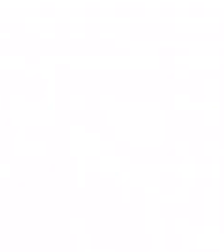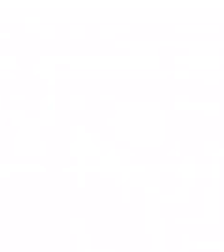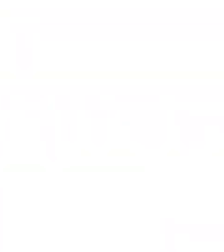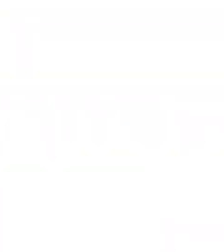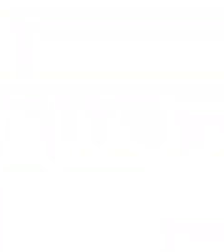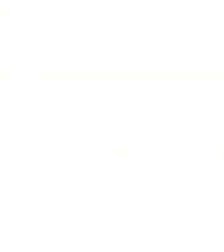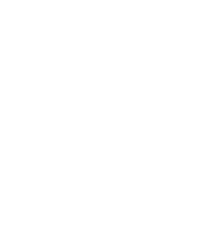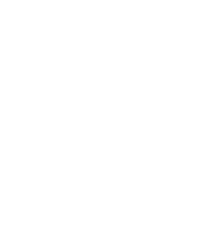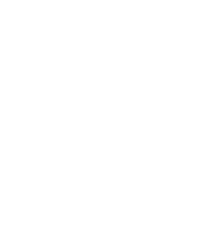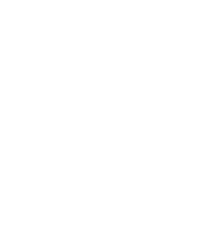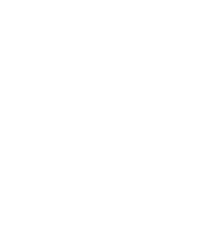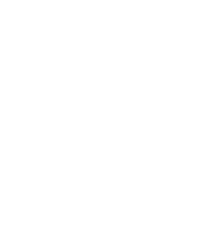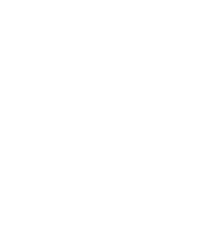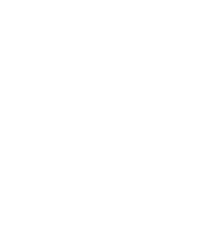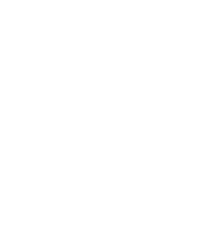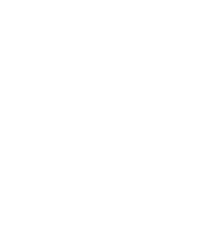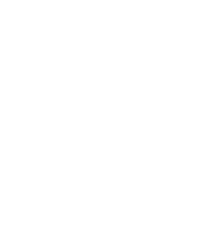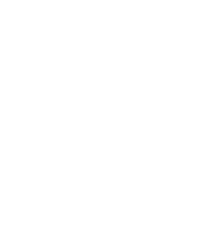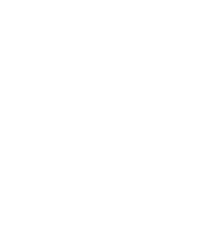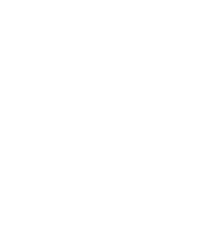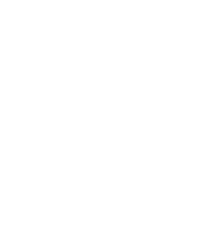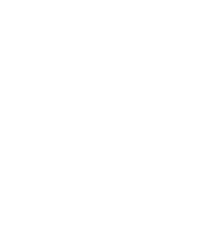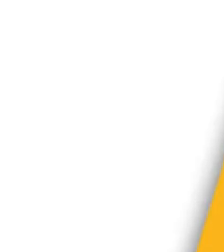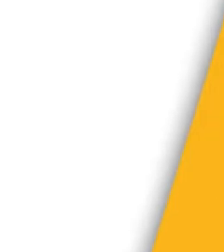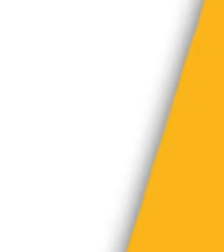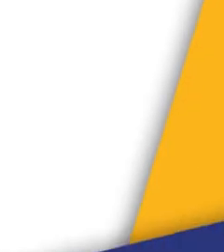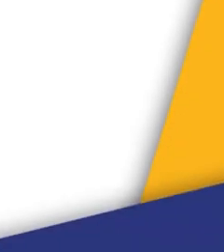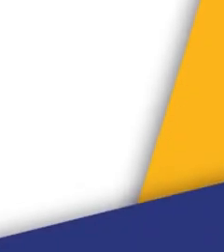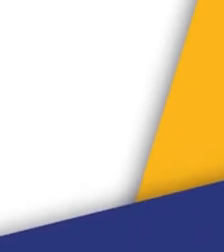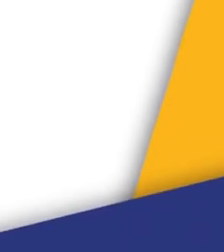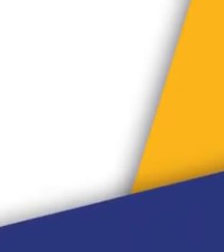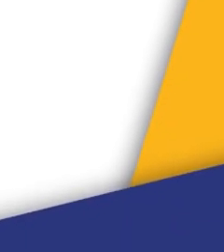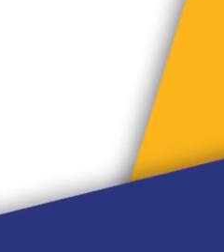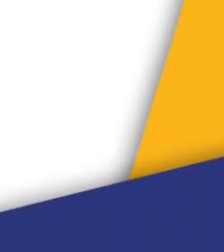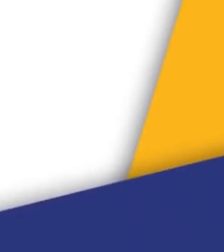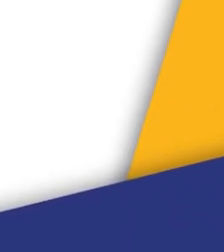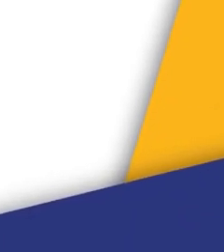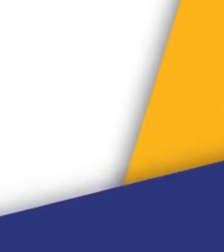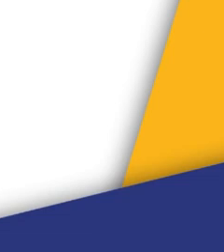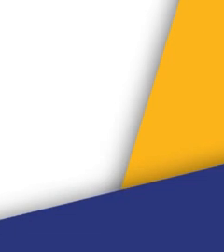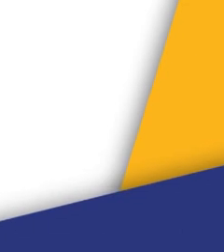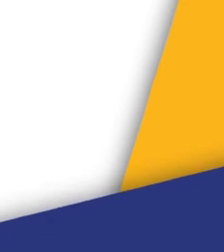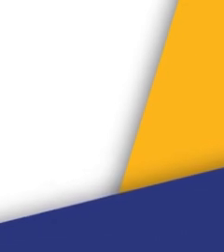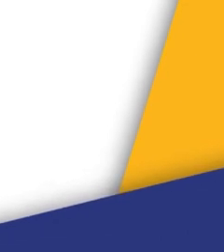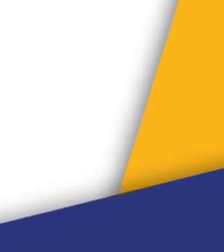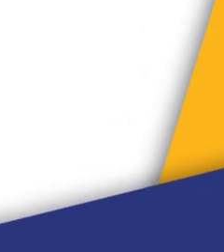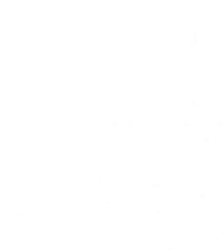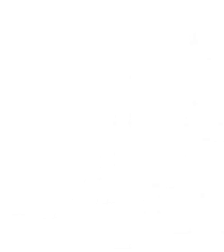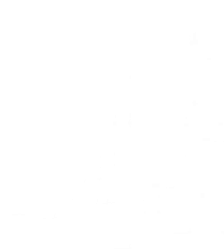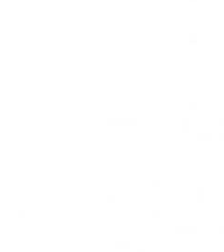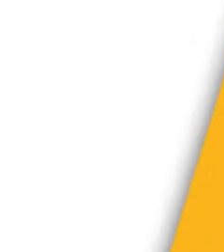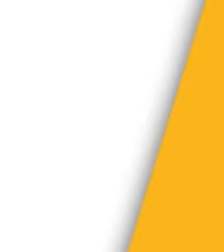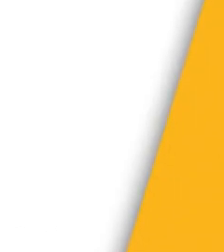Warza Matrix 2021 Catch-Up is brought to you by the Department of Basic Education, NECT,